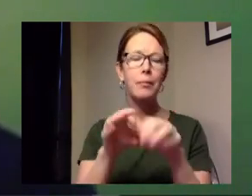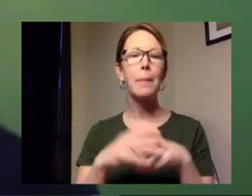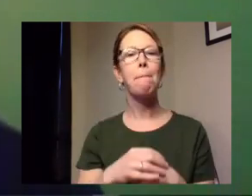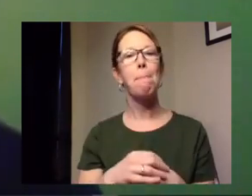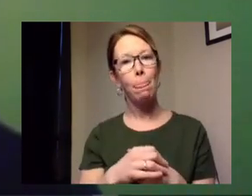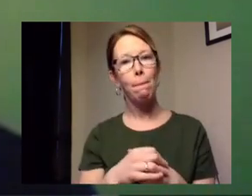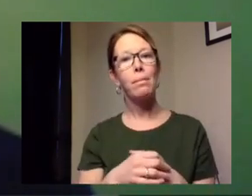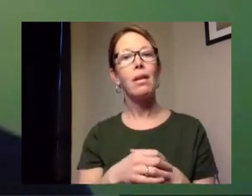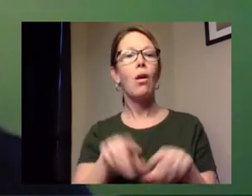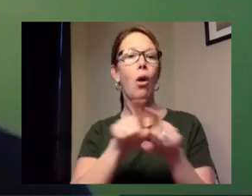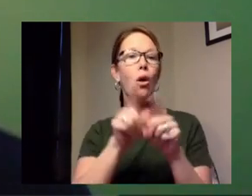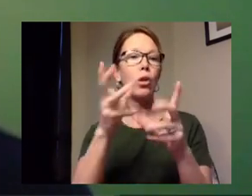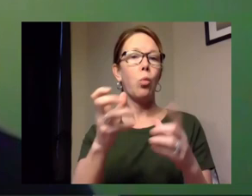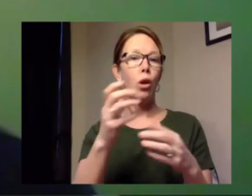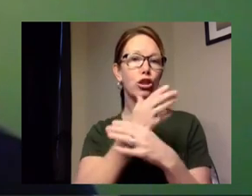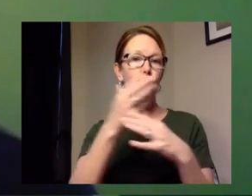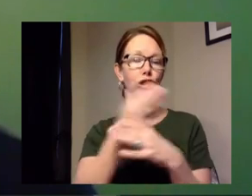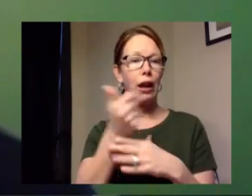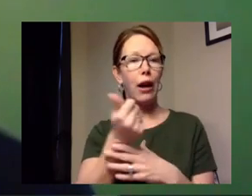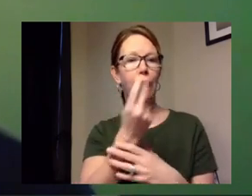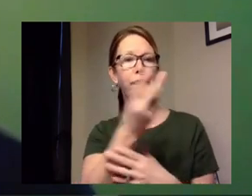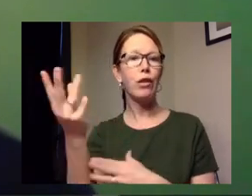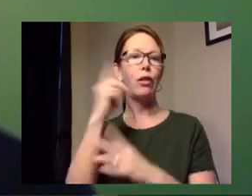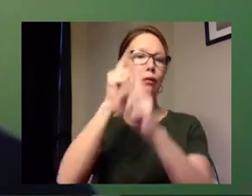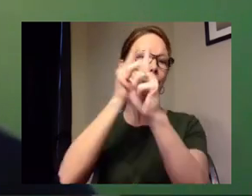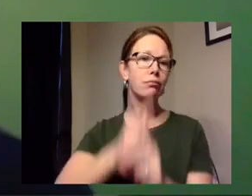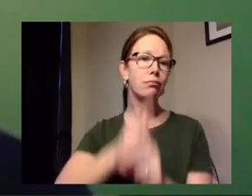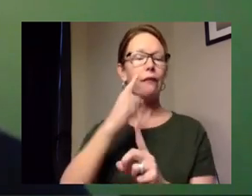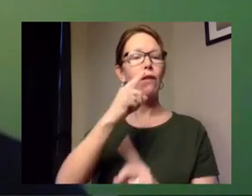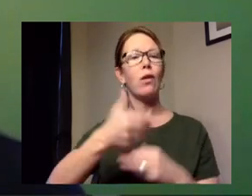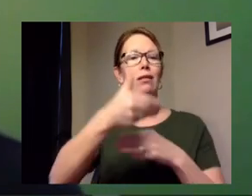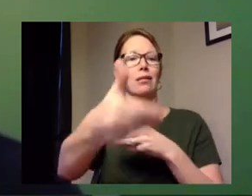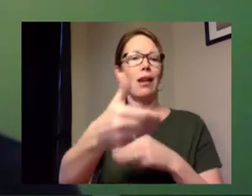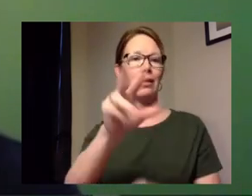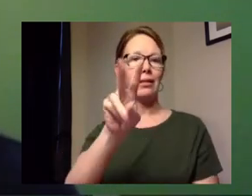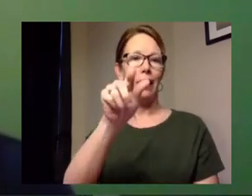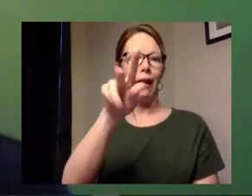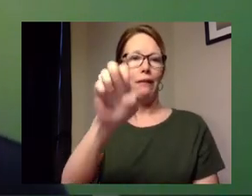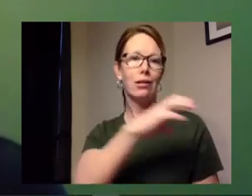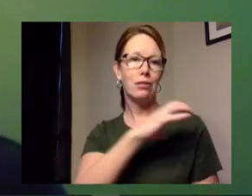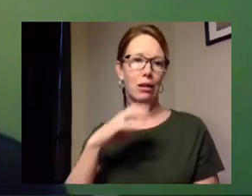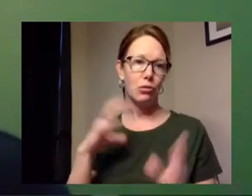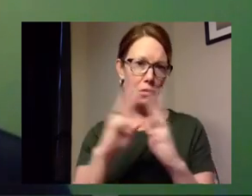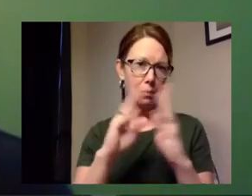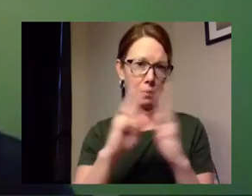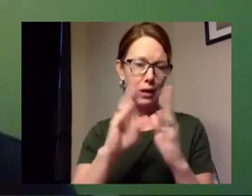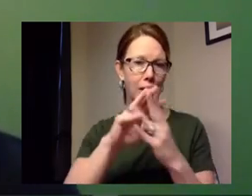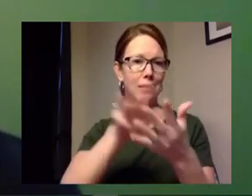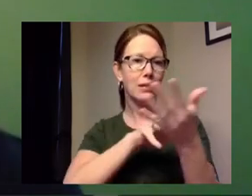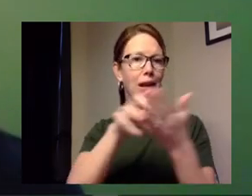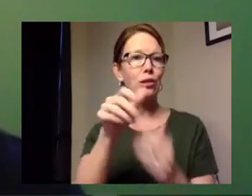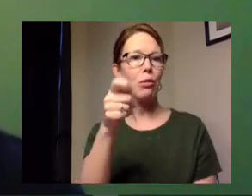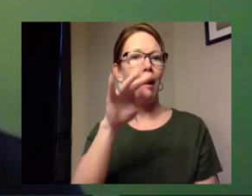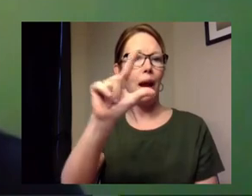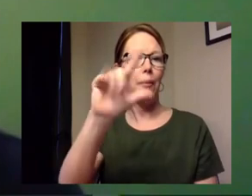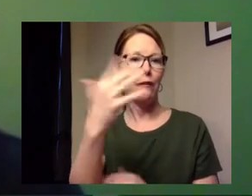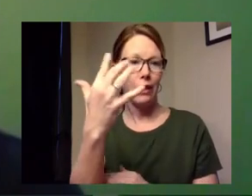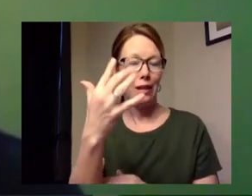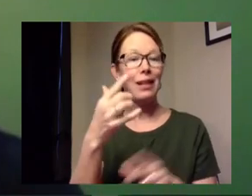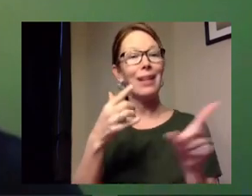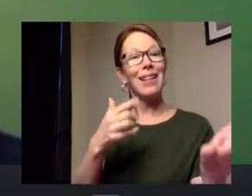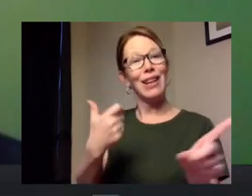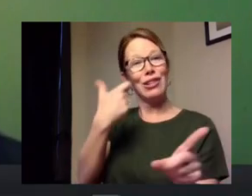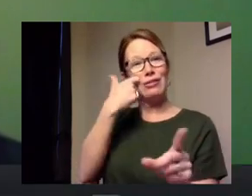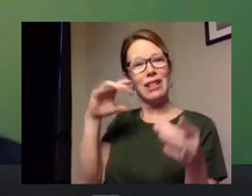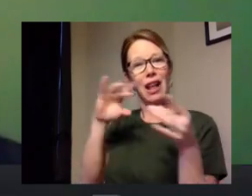to share a few points about plans for the next village council meeting that's scheduled for april 6th as josue said just